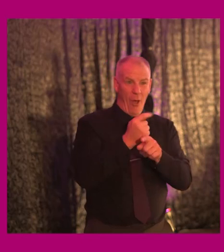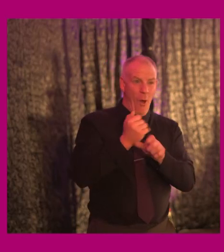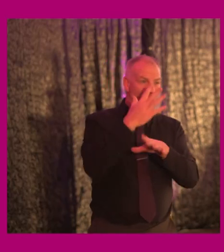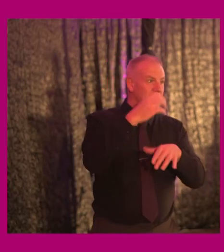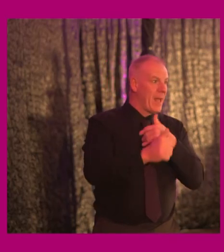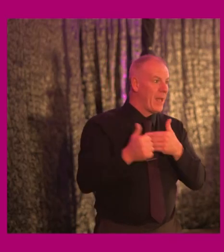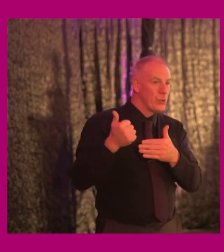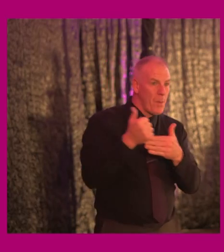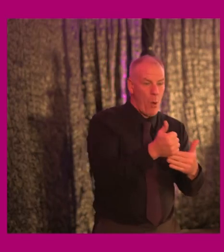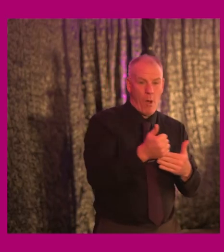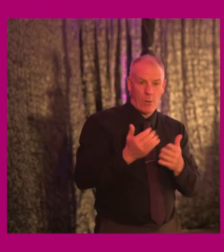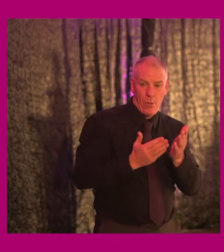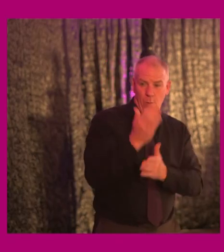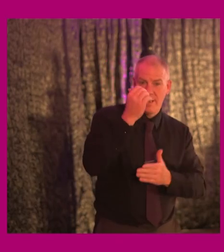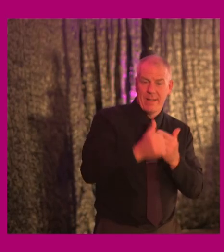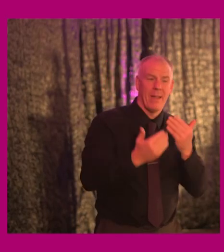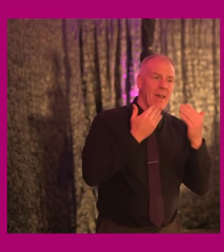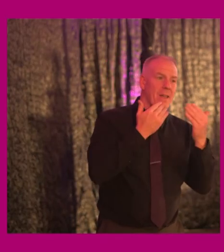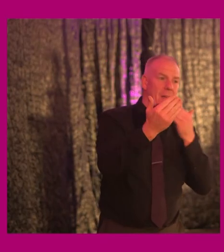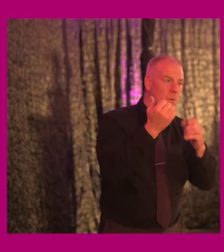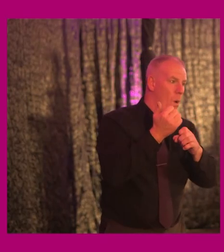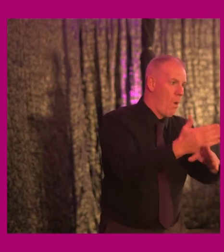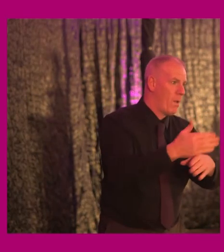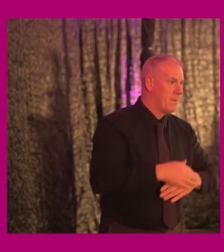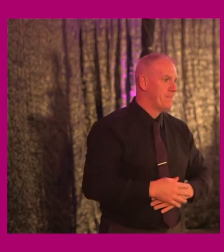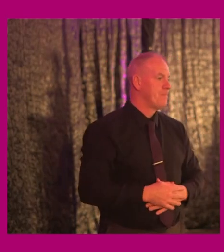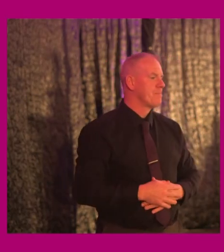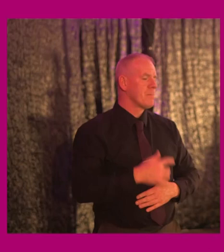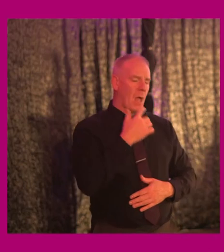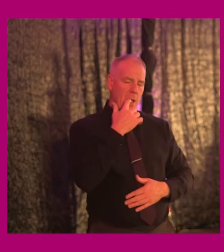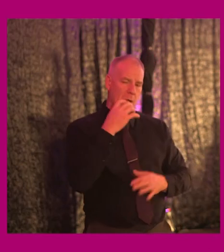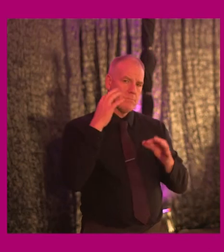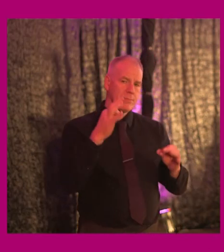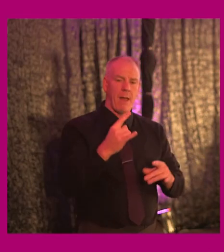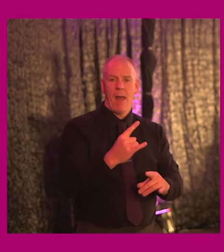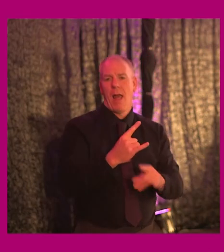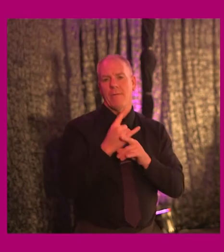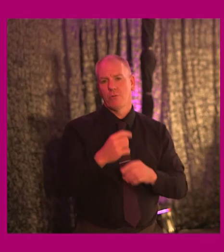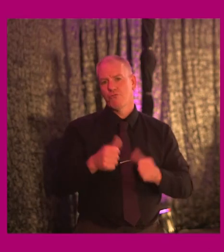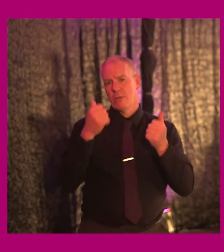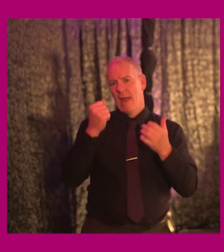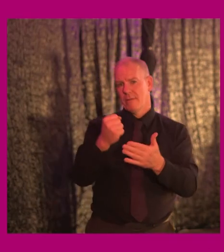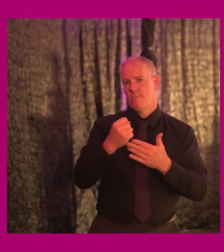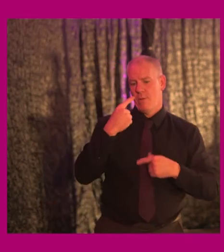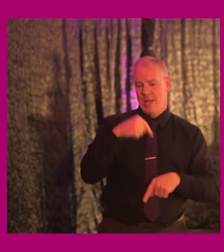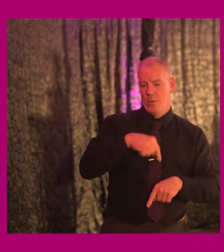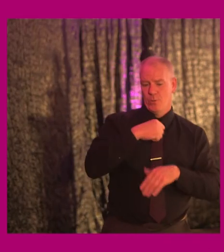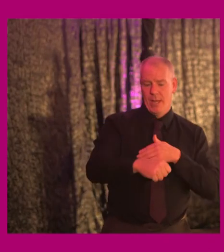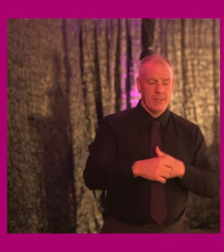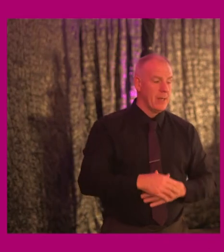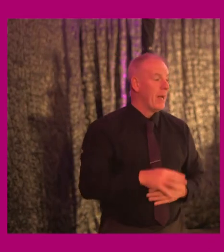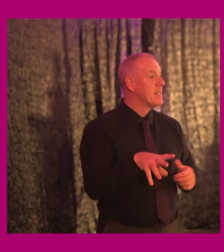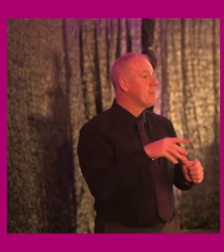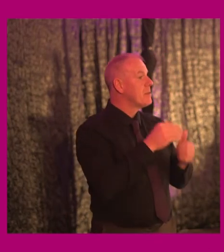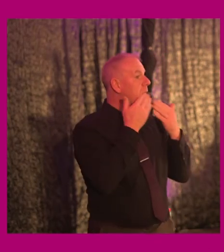and assistance on the day. And thank you to you all. Um, it was really very helpful and great to have your support on the day. And a